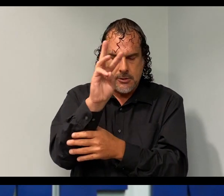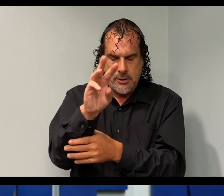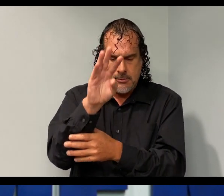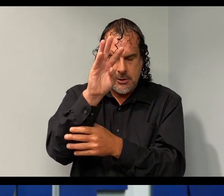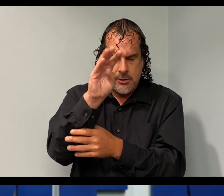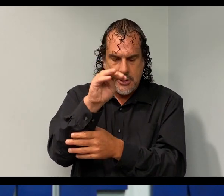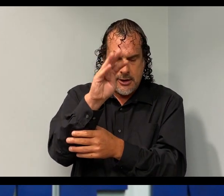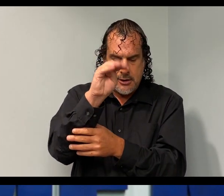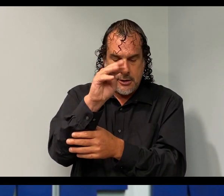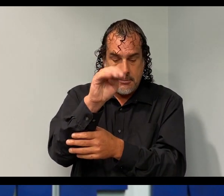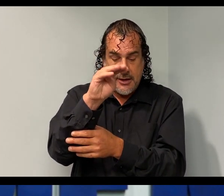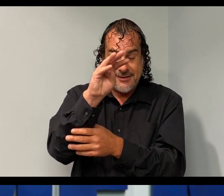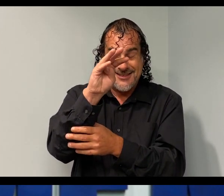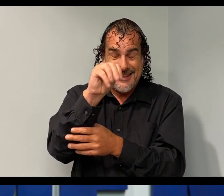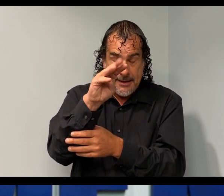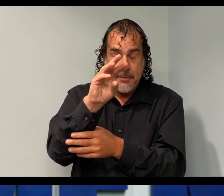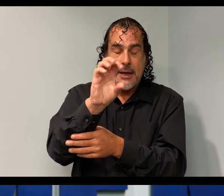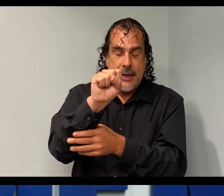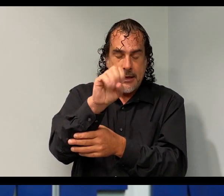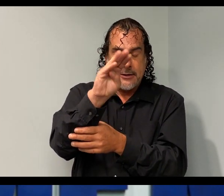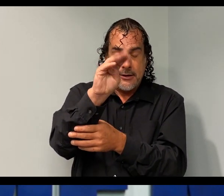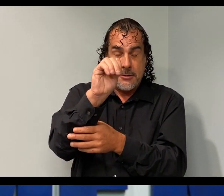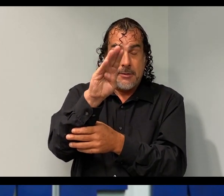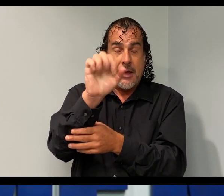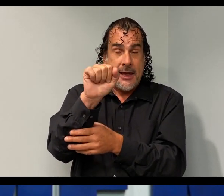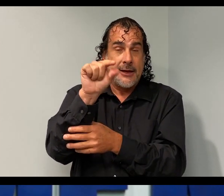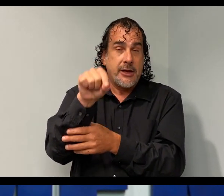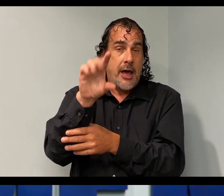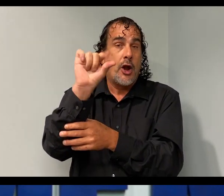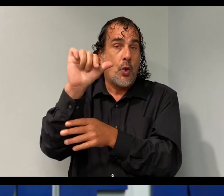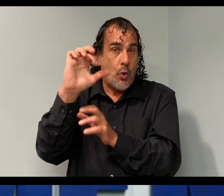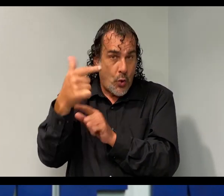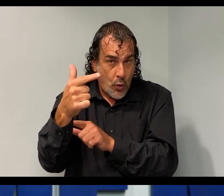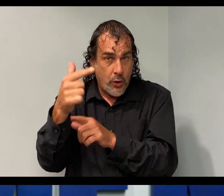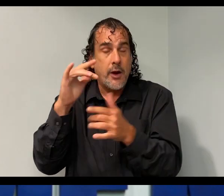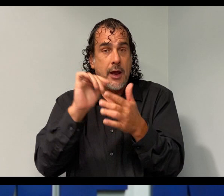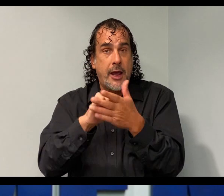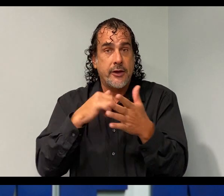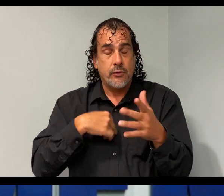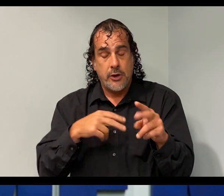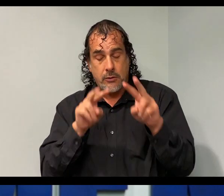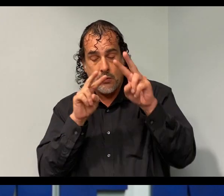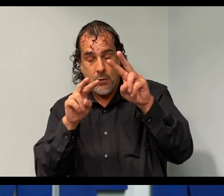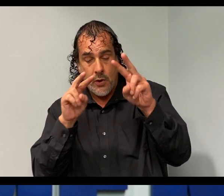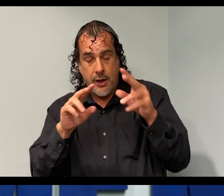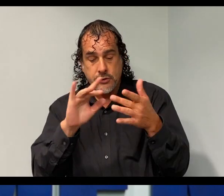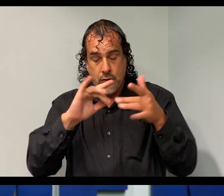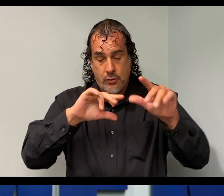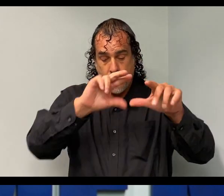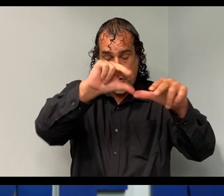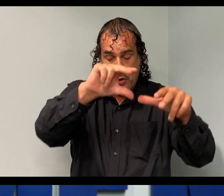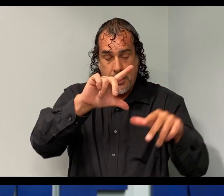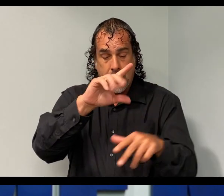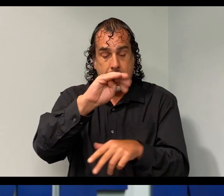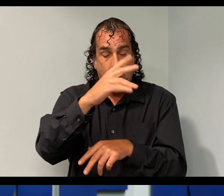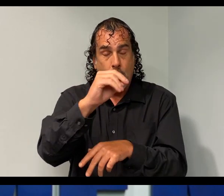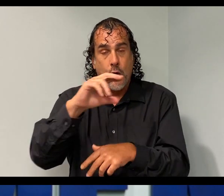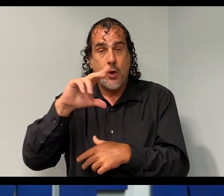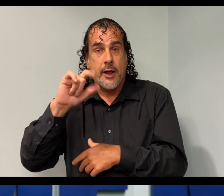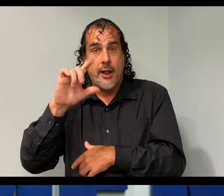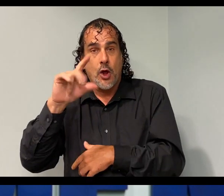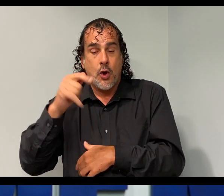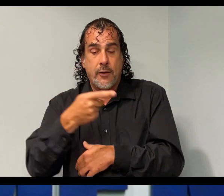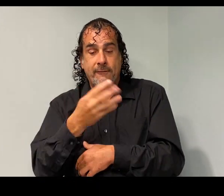.msema.org as we continue to watch Hurricane Marco and Tropical Storm Laura over the next few days.